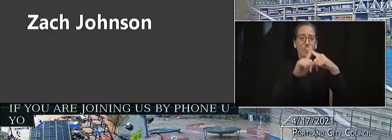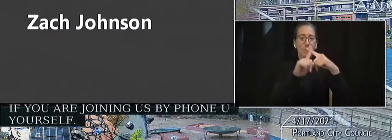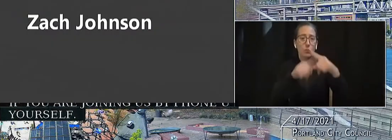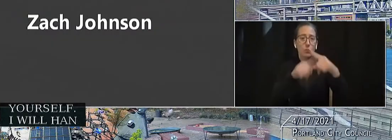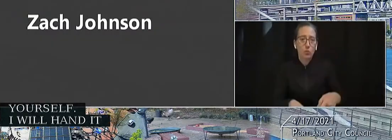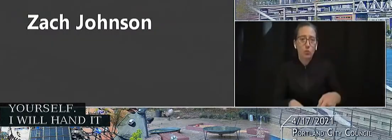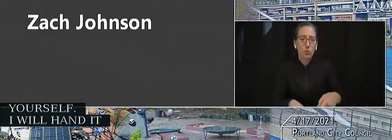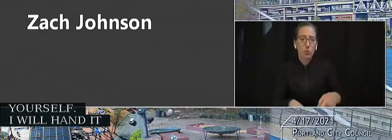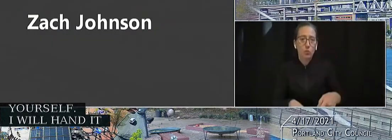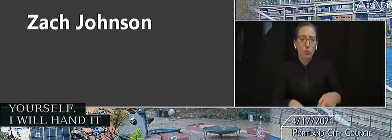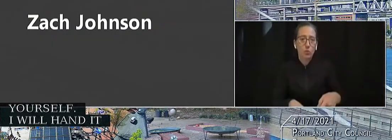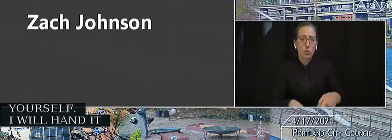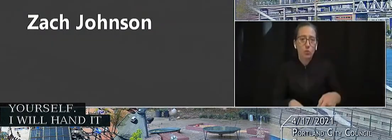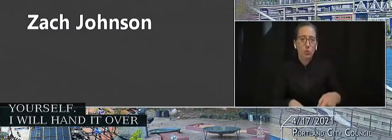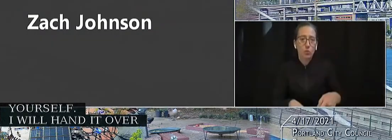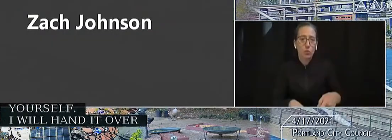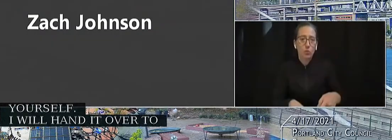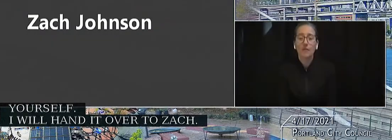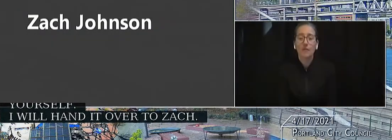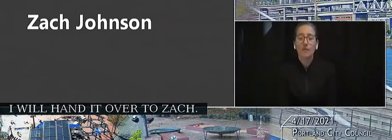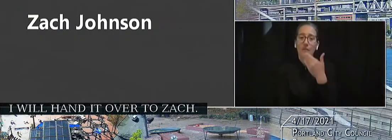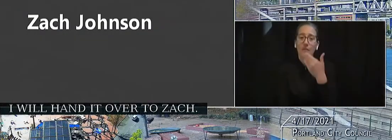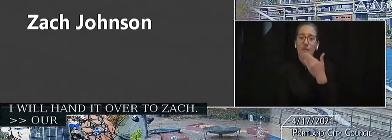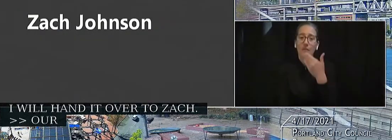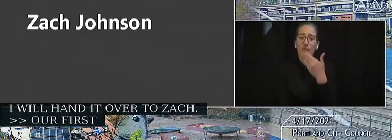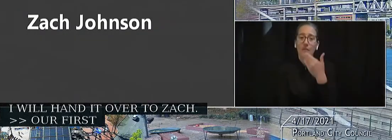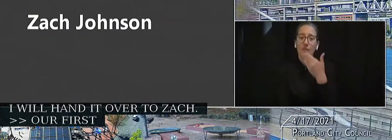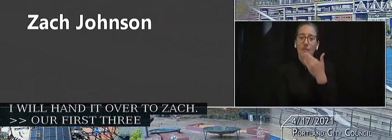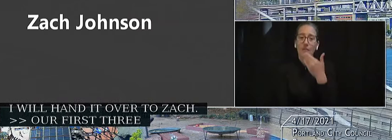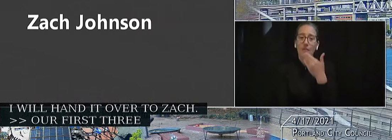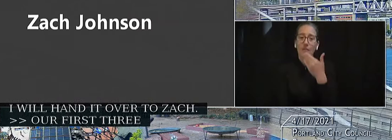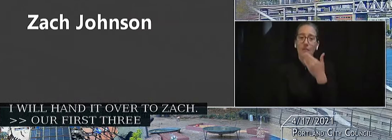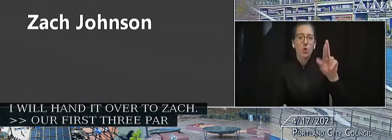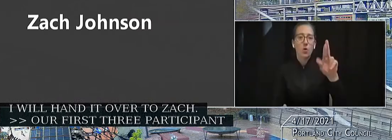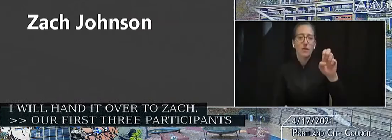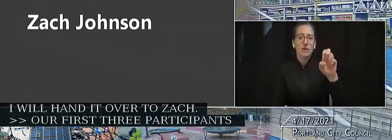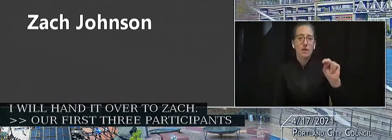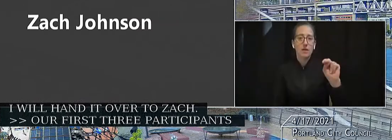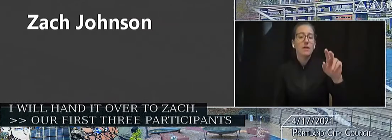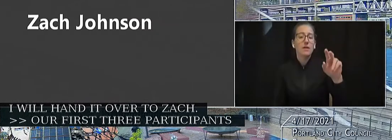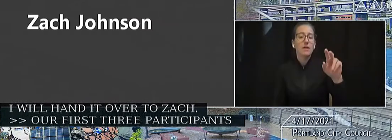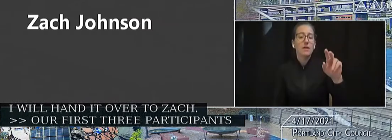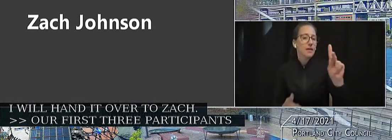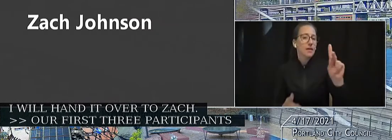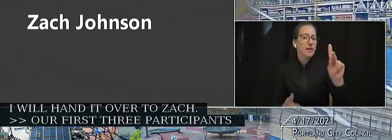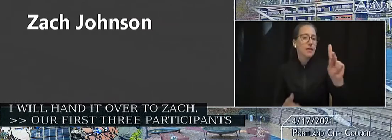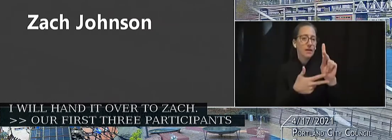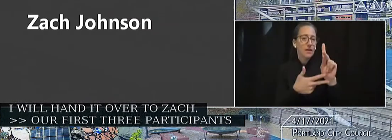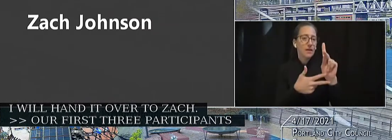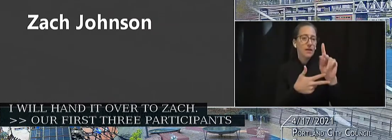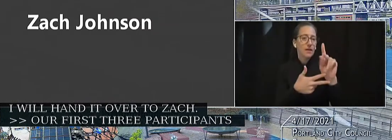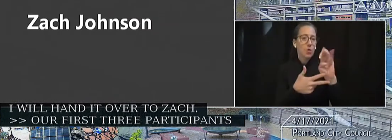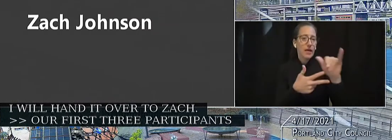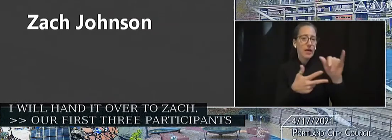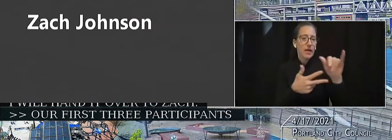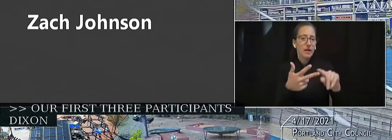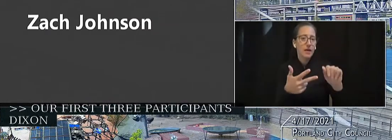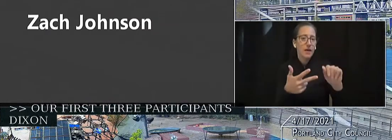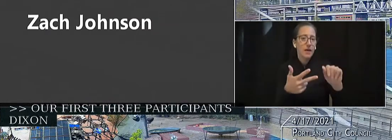Thank you. Our first three participants will be Lauren Tattoo, Kimberly Dixon, and Iman Abdi. We will start with Laura.